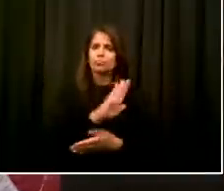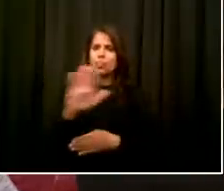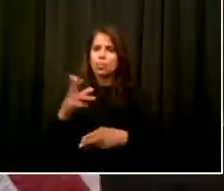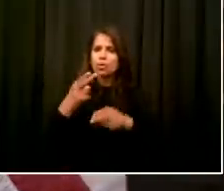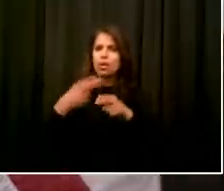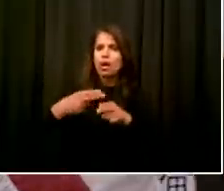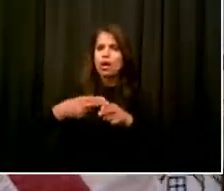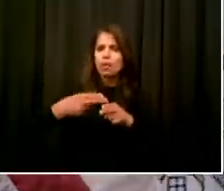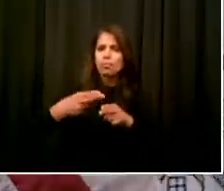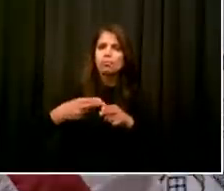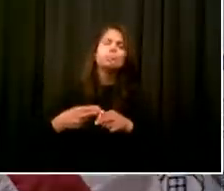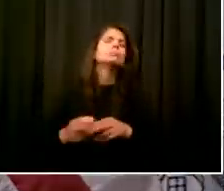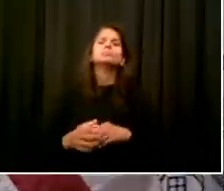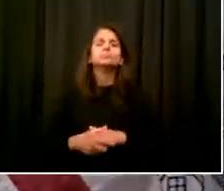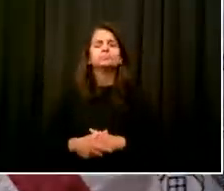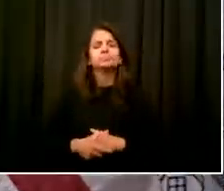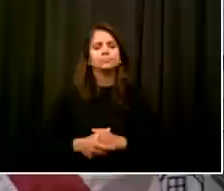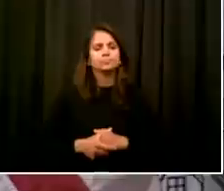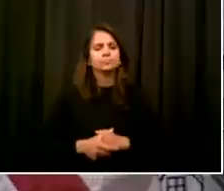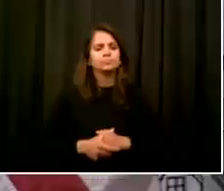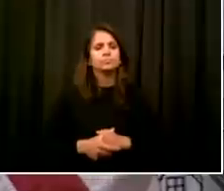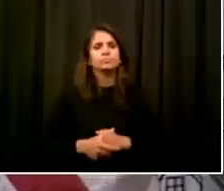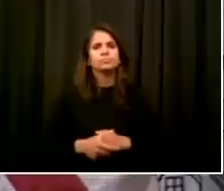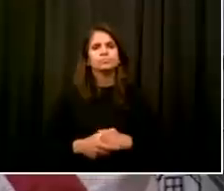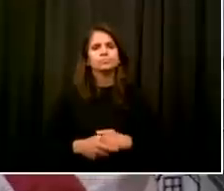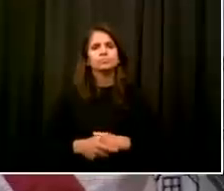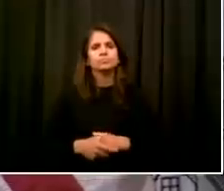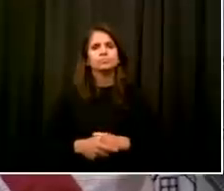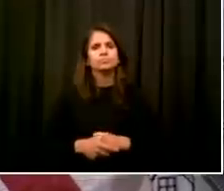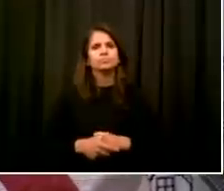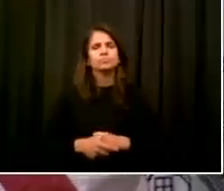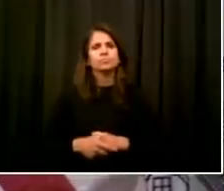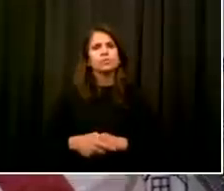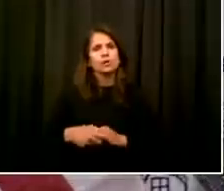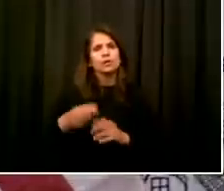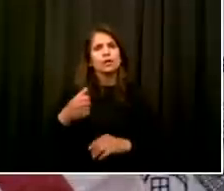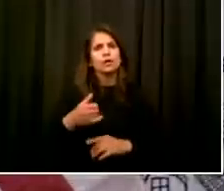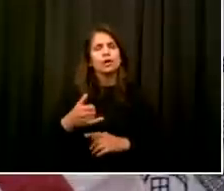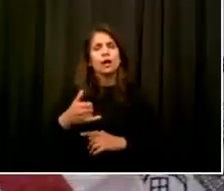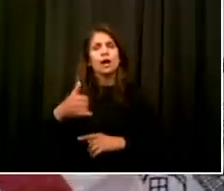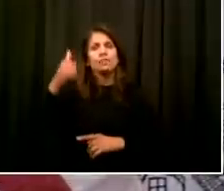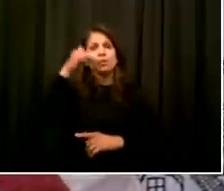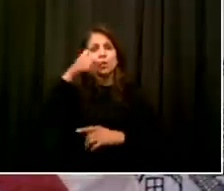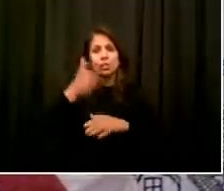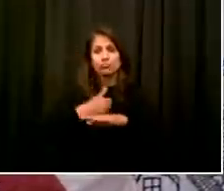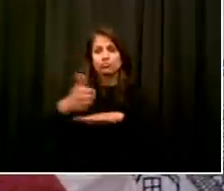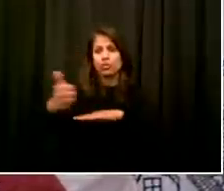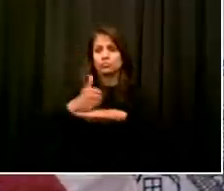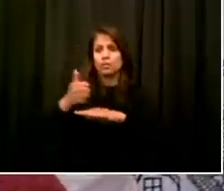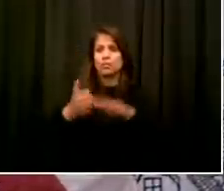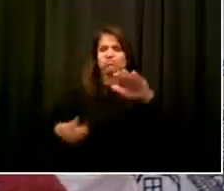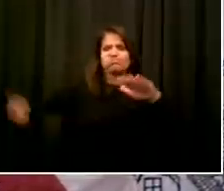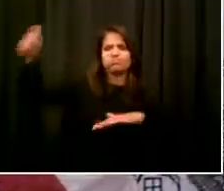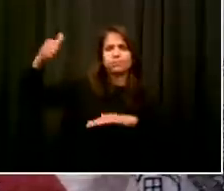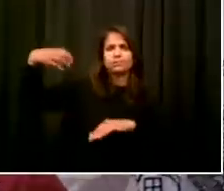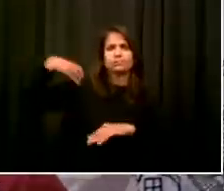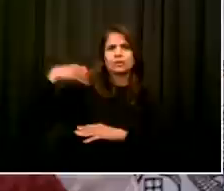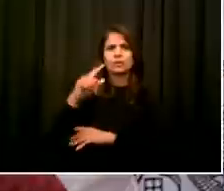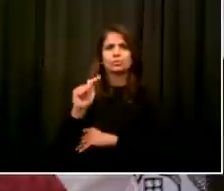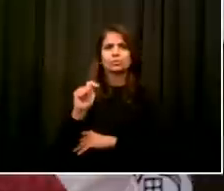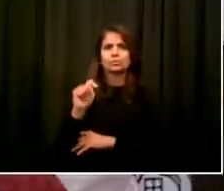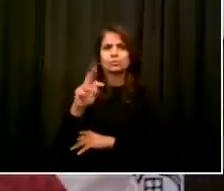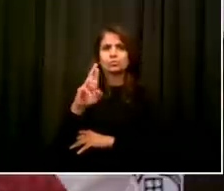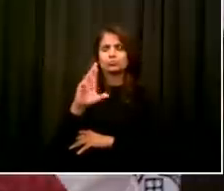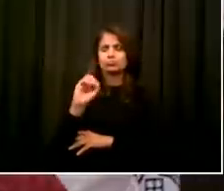Hi, all. Just a reminder that we have Transportation Commissioner Trottenberg, Small Business Commissioner Doris, and Executive Director